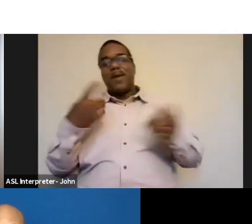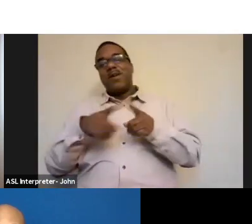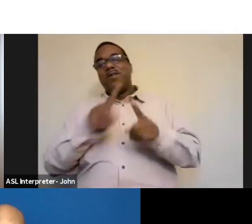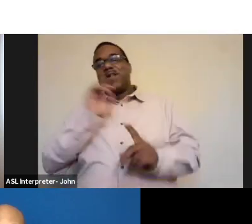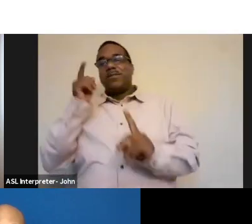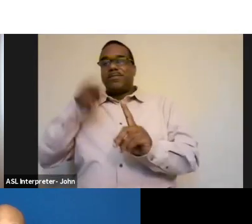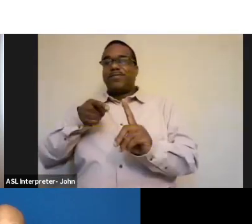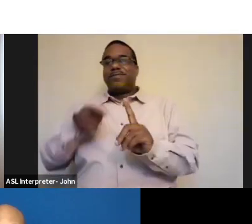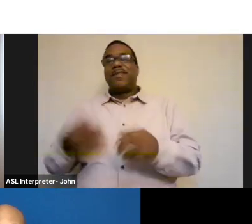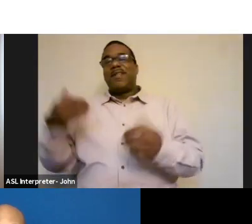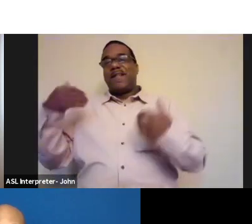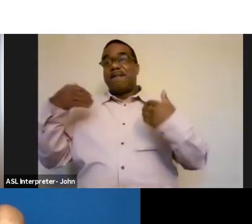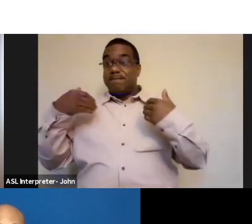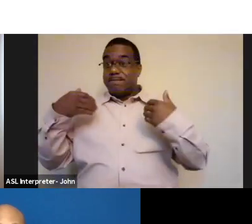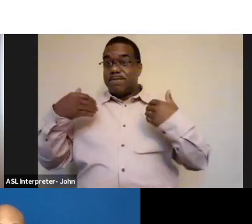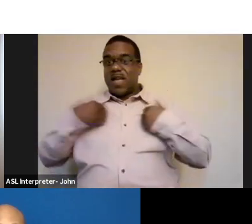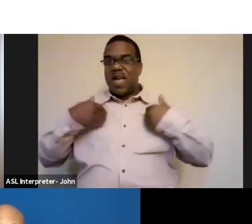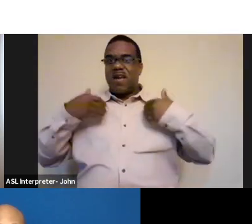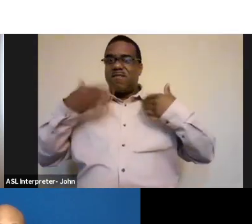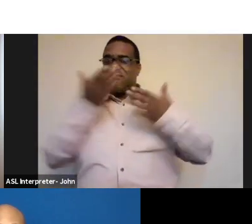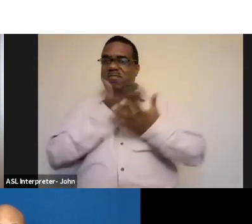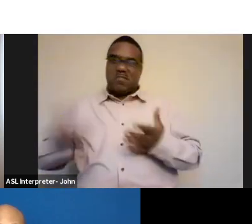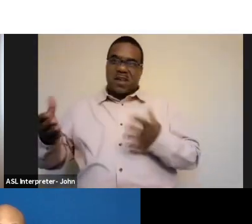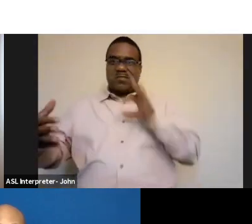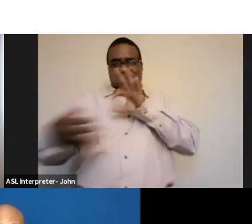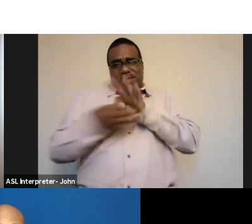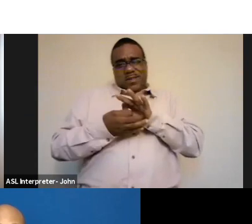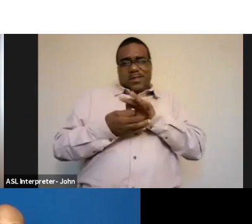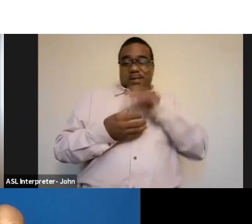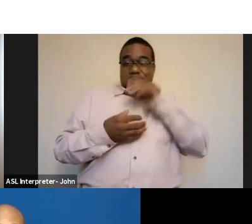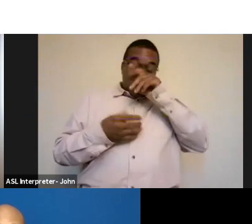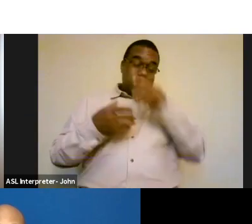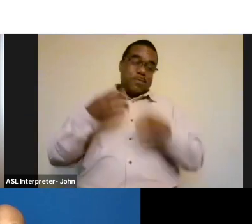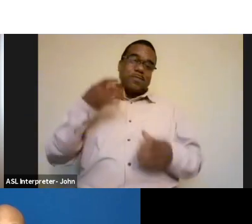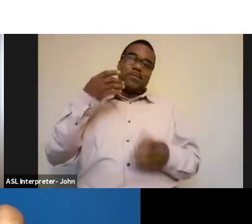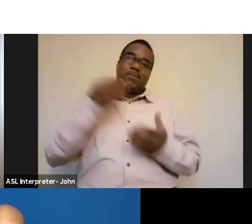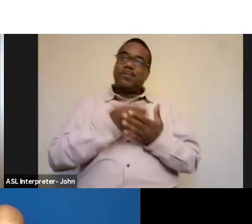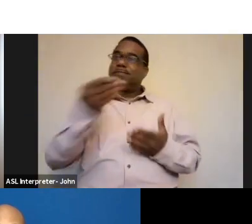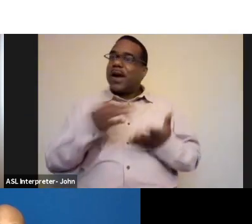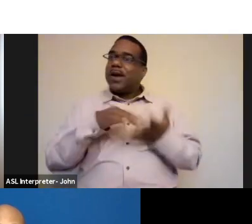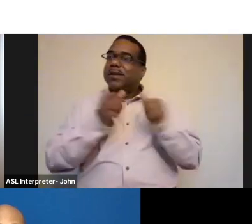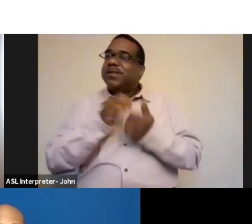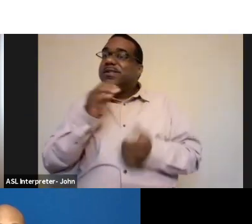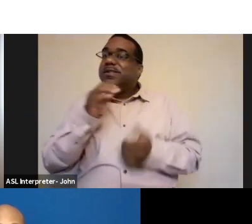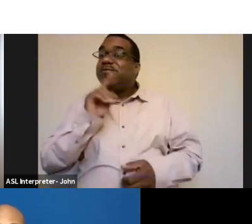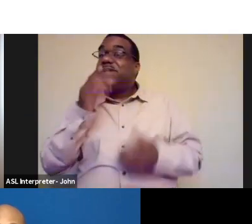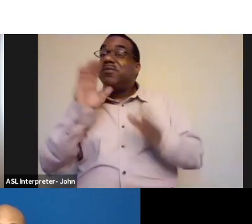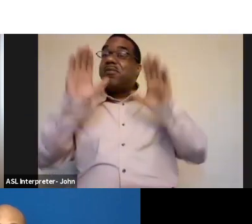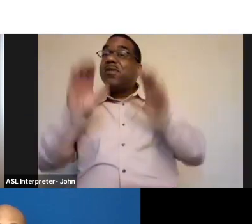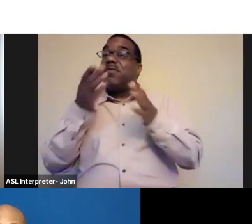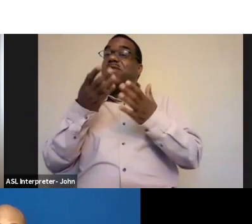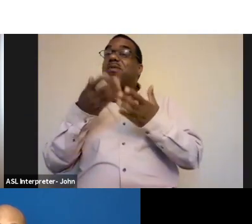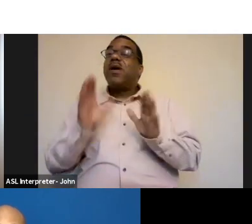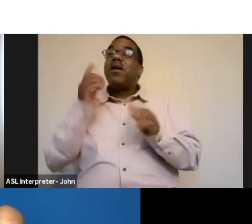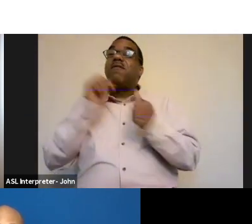having better relationships with the things that we consume, not just clothes, everything that we buy is a great way to consume less